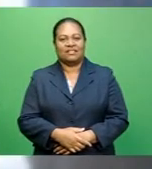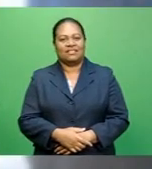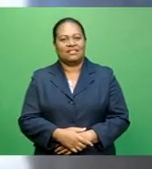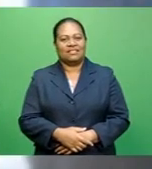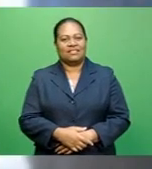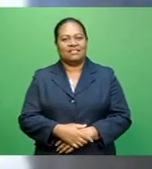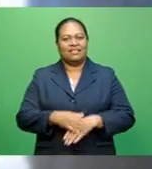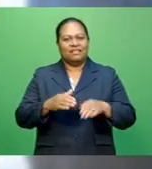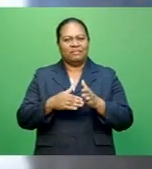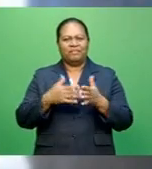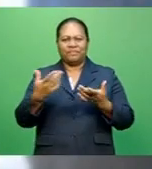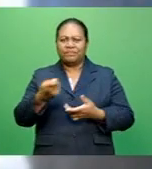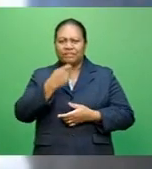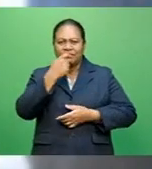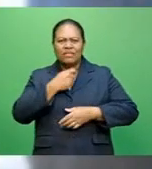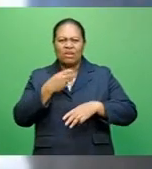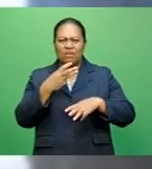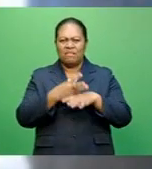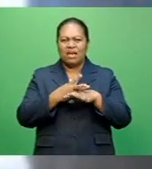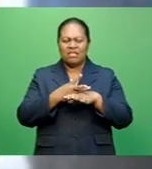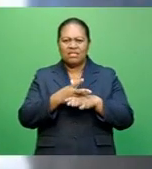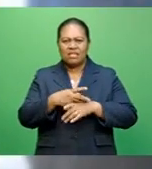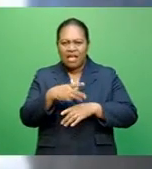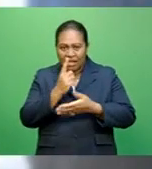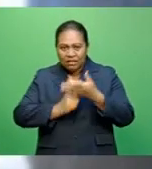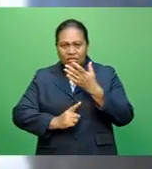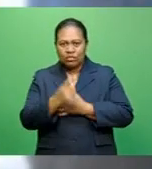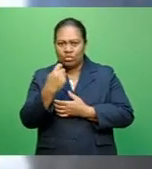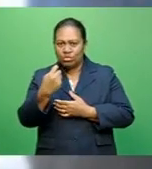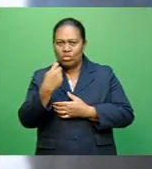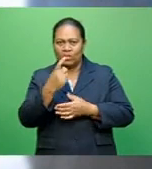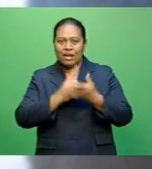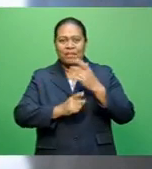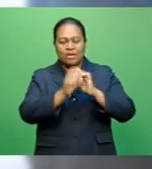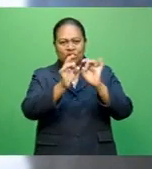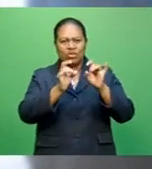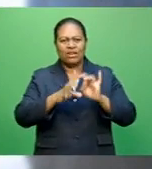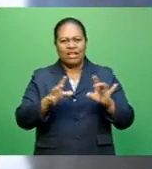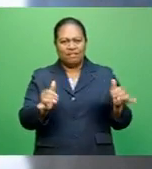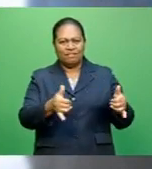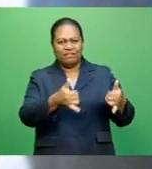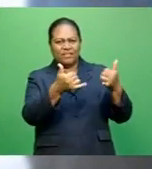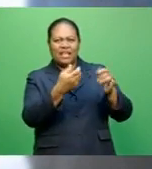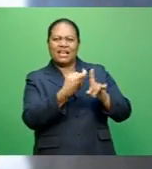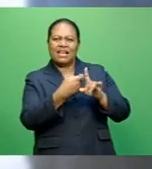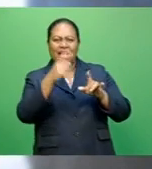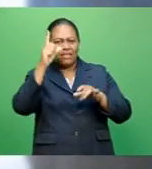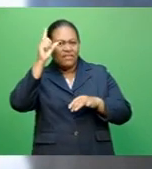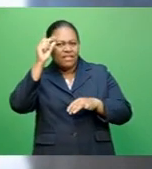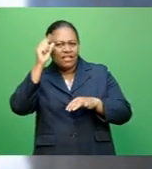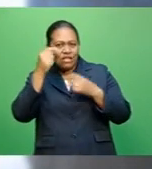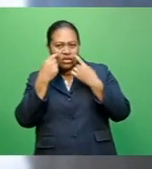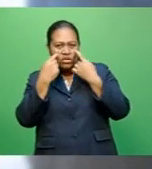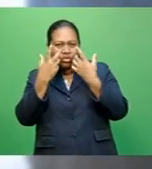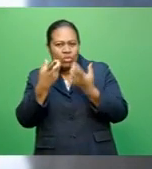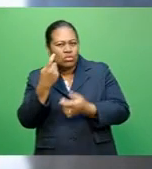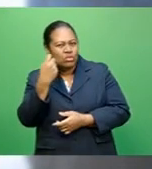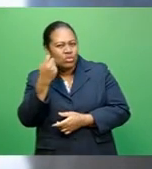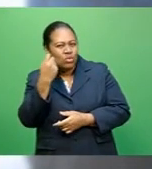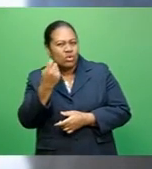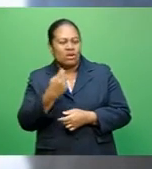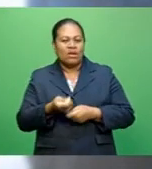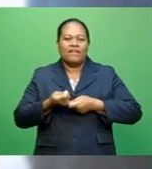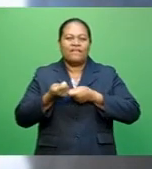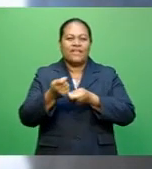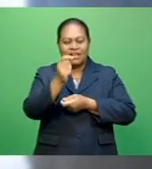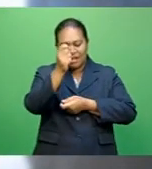With less than a month out from its first round Massey Cup match in Australia, and the Kaiviti Silktales have revealed it will soon be a feeder